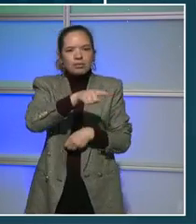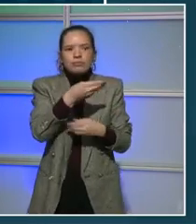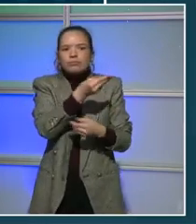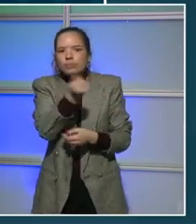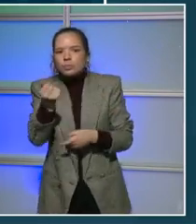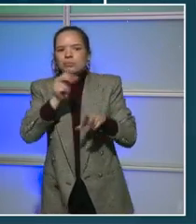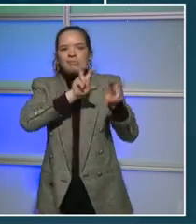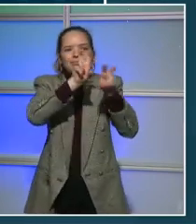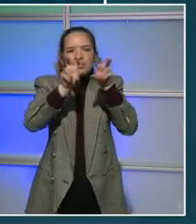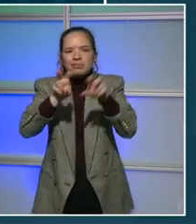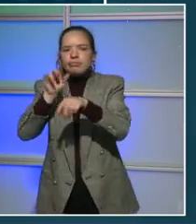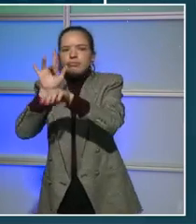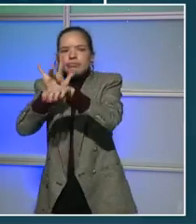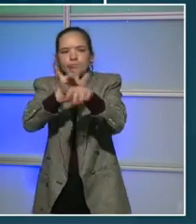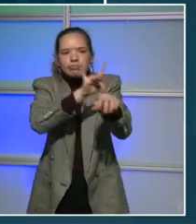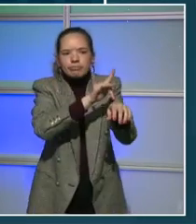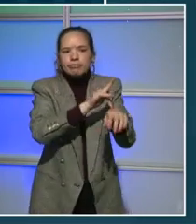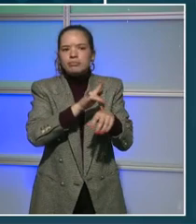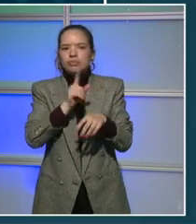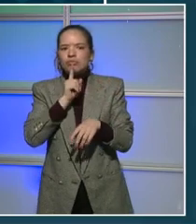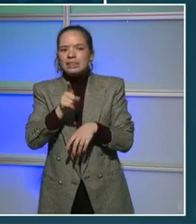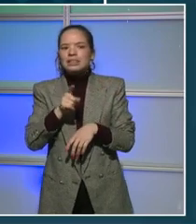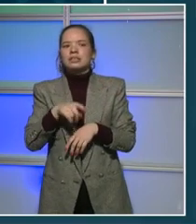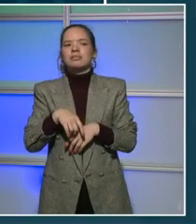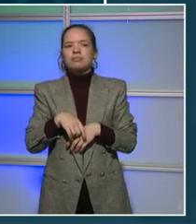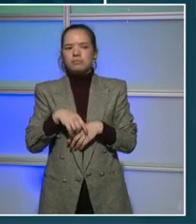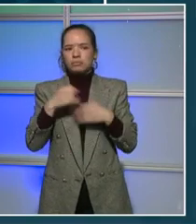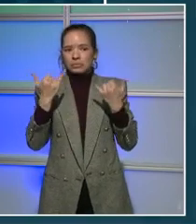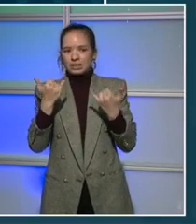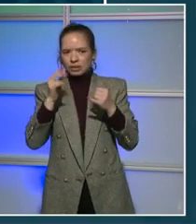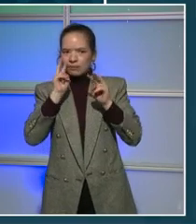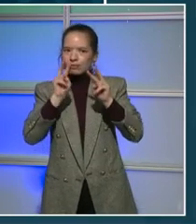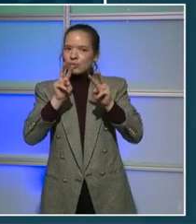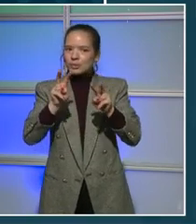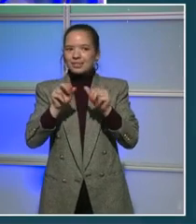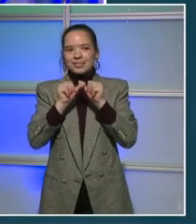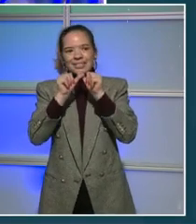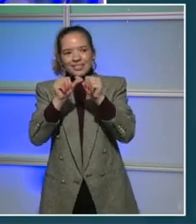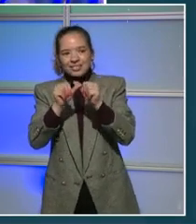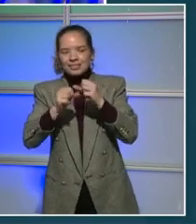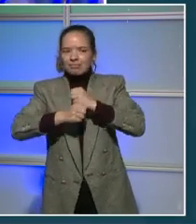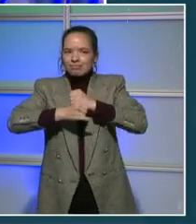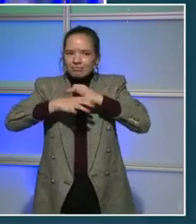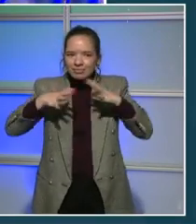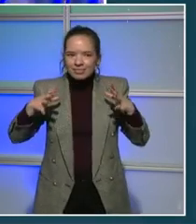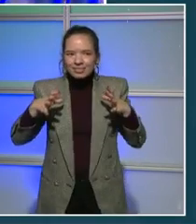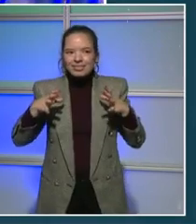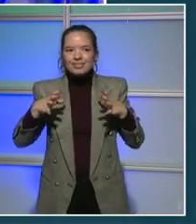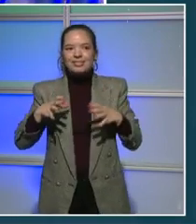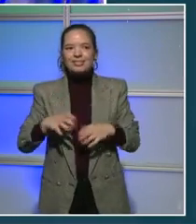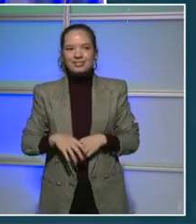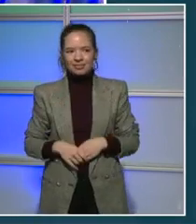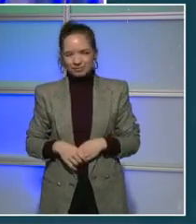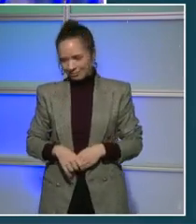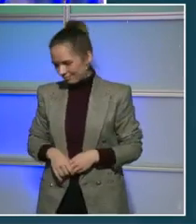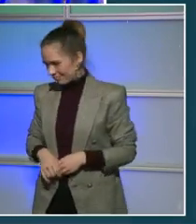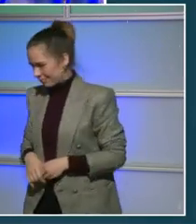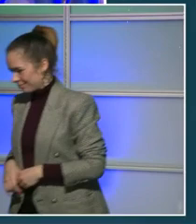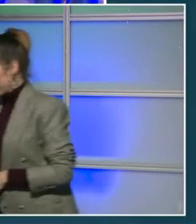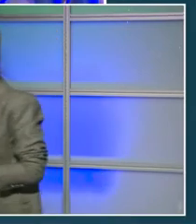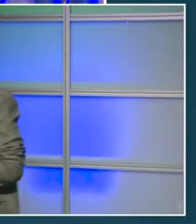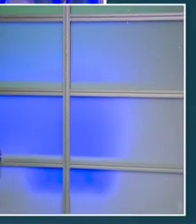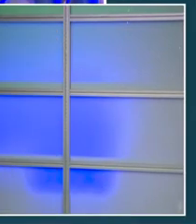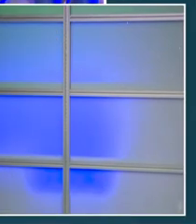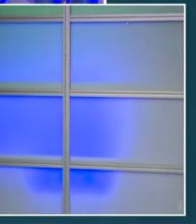more, but those are a couple of ones I know we're working right now and looking forward to continuing as we go forward. Absolutely. And thank you, deputy mayor. I would just add, through our Office